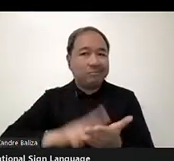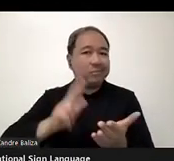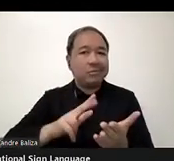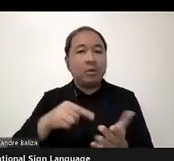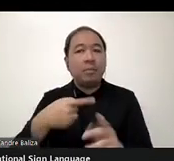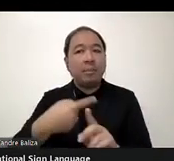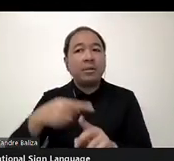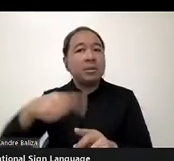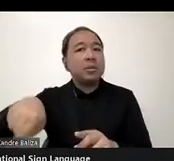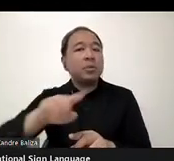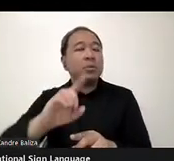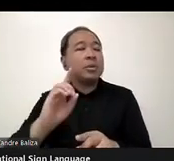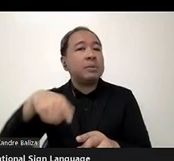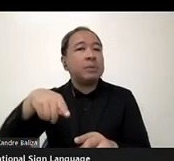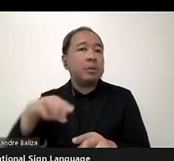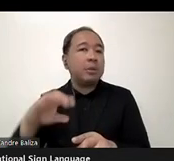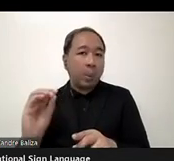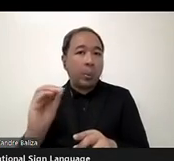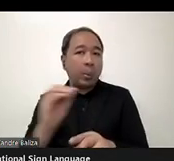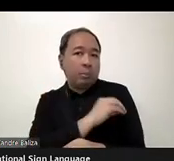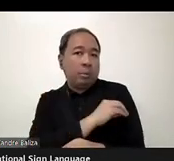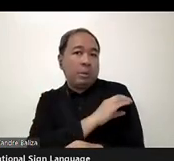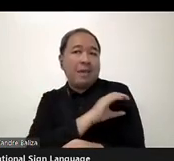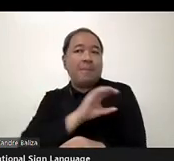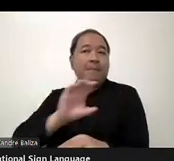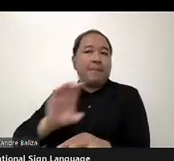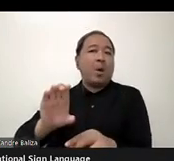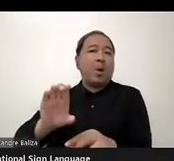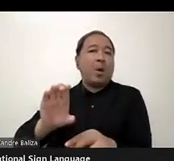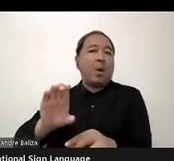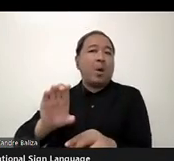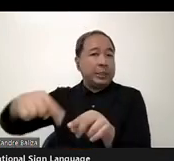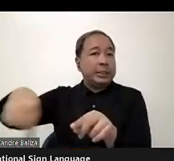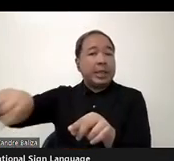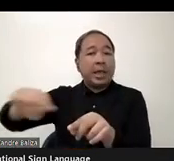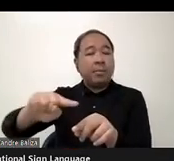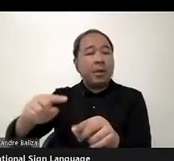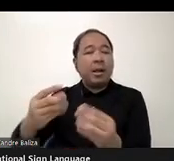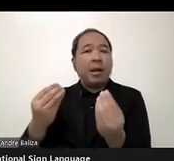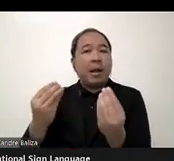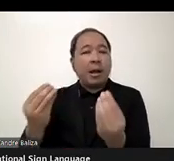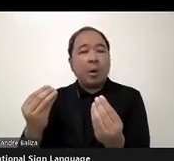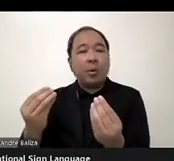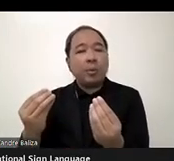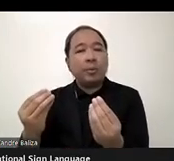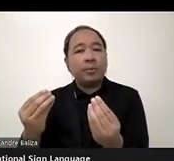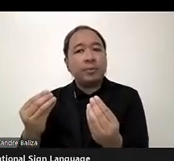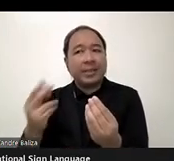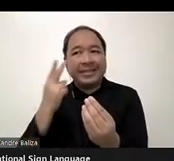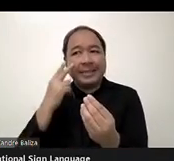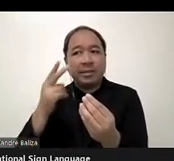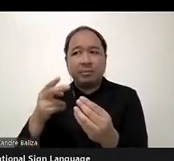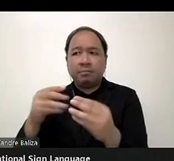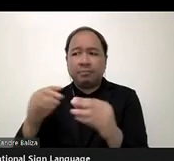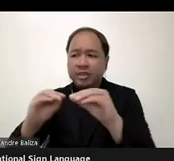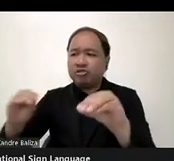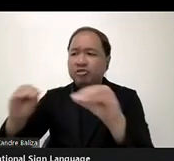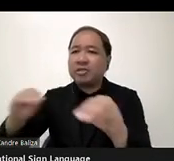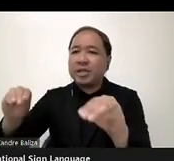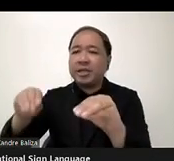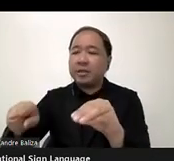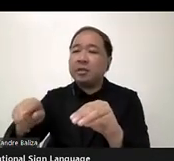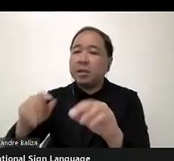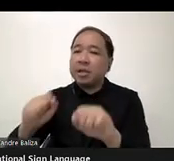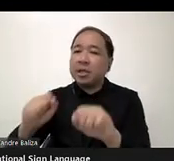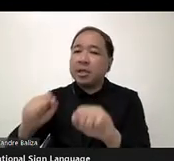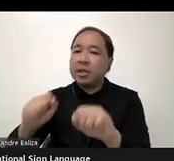uh, and, and, build their capacity to work on accessibility